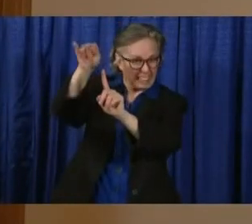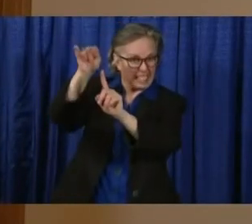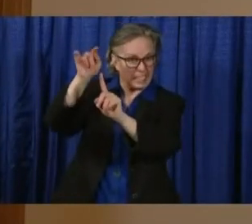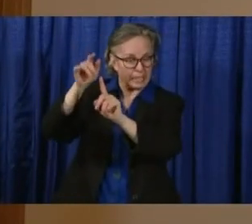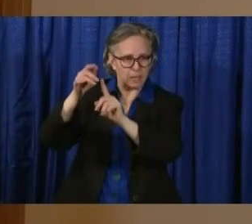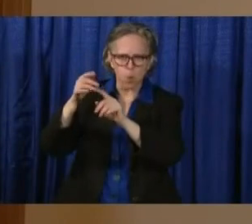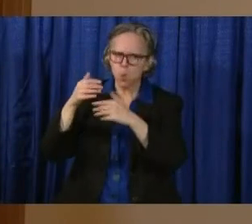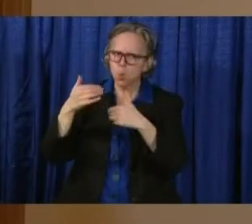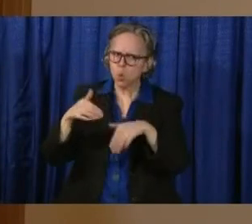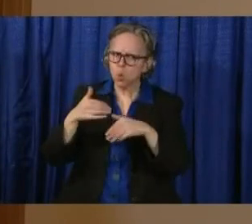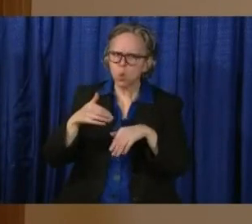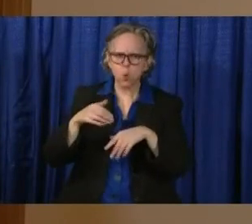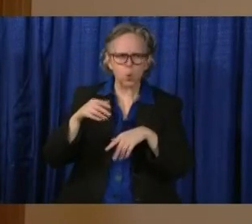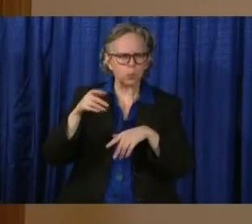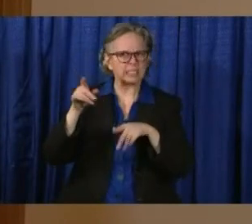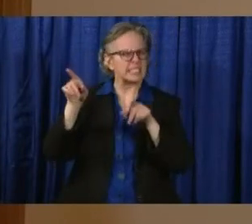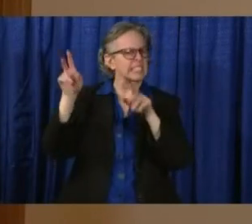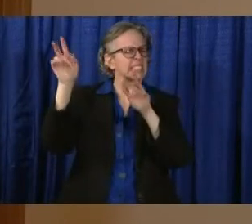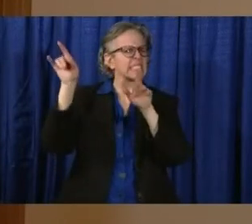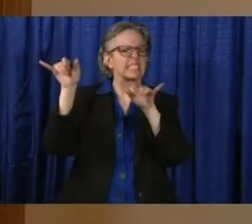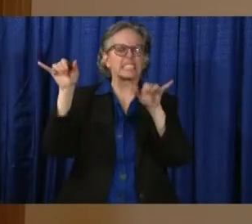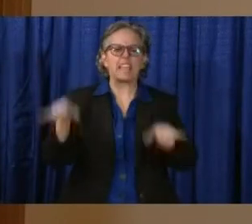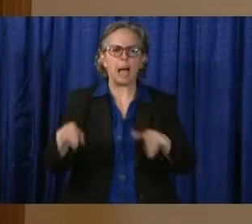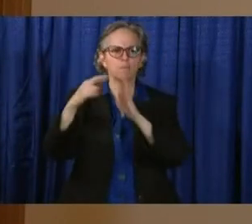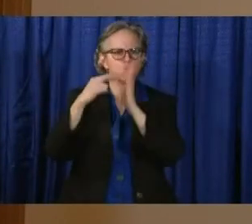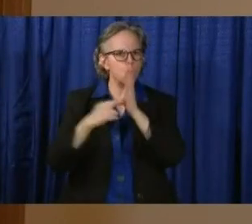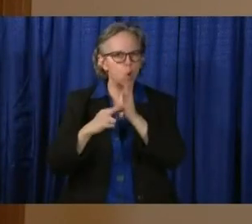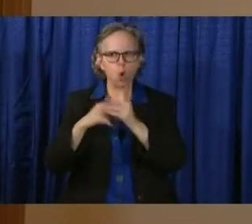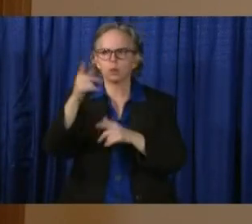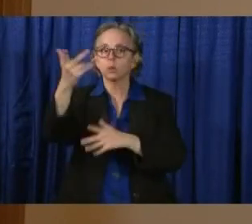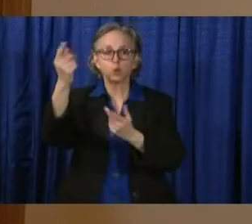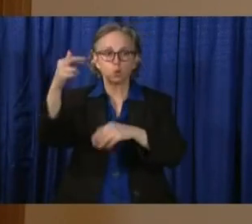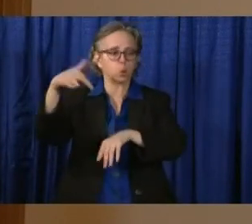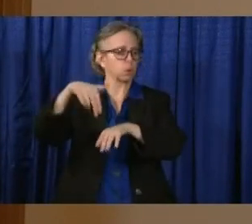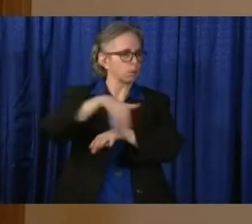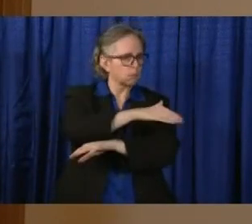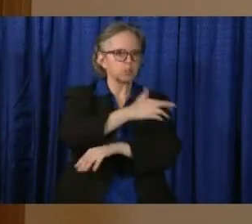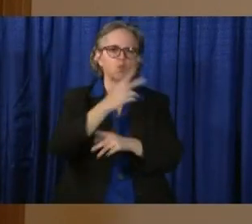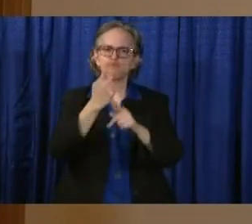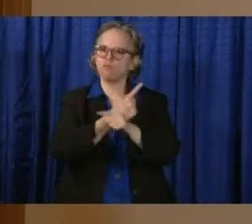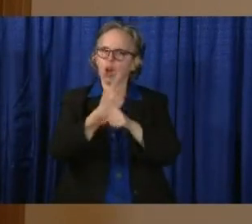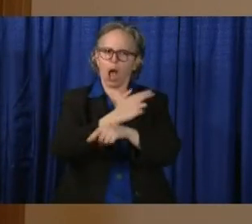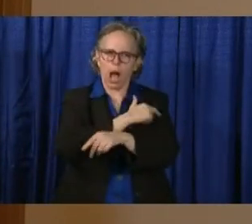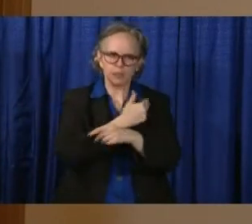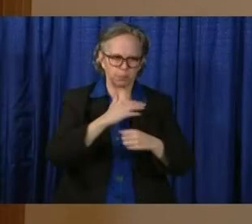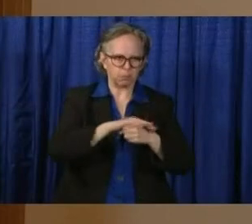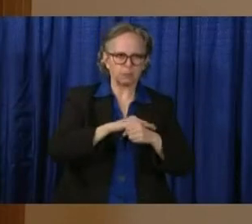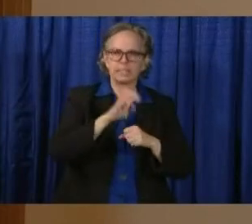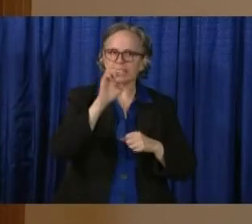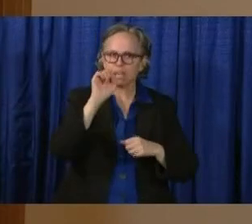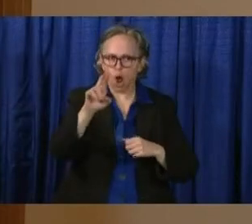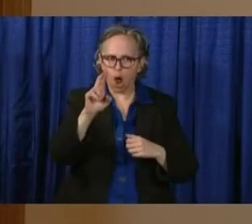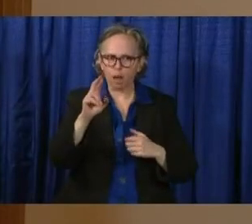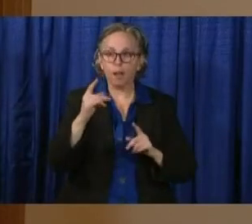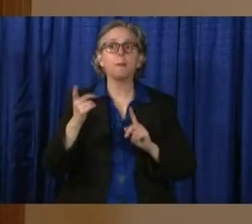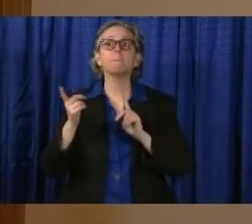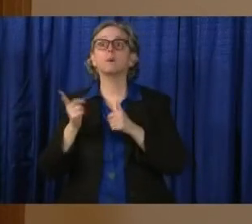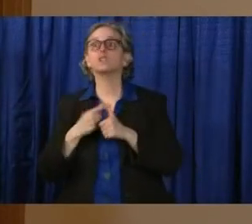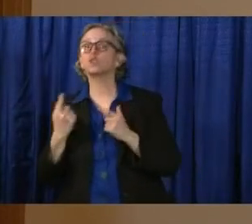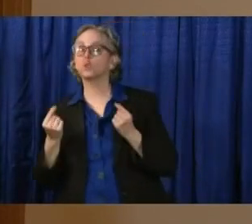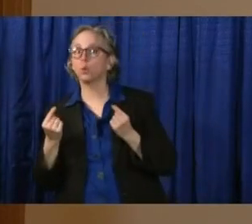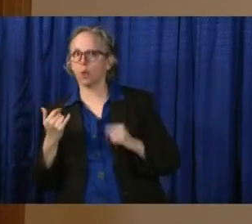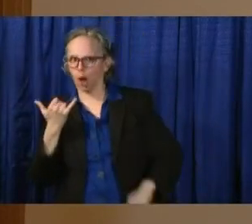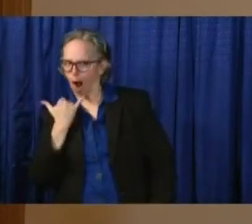federally qualified health center, you would go to your local emergency room, calling ahead first. You still go to all your same